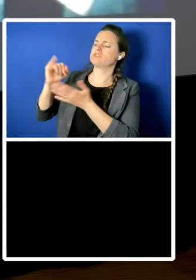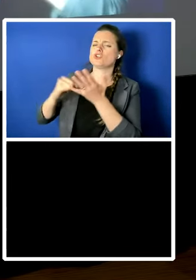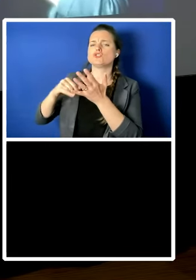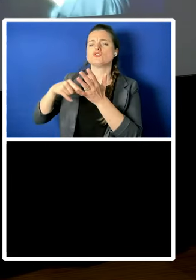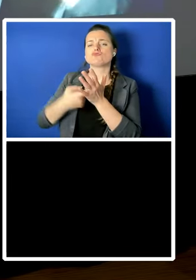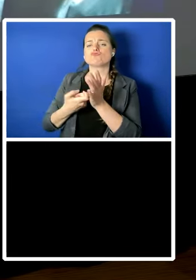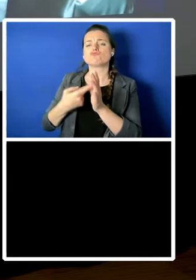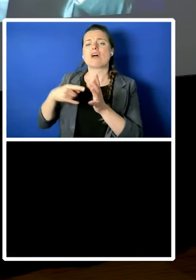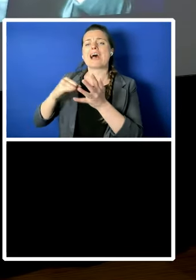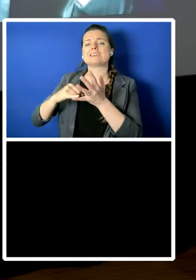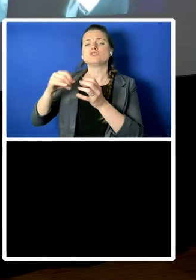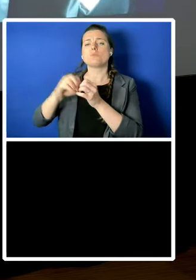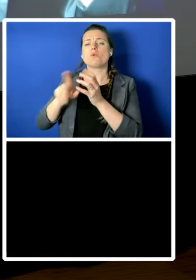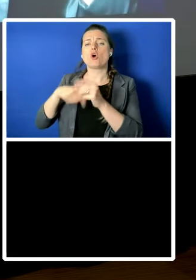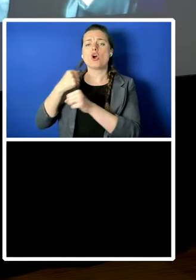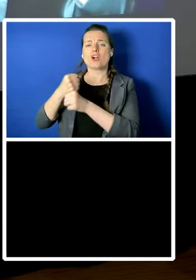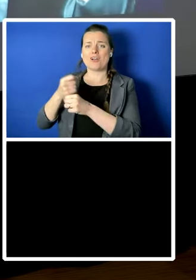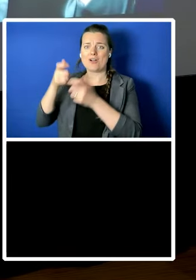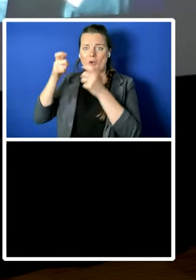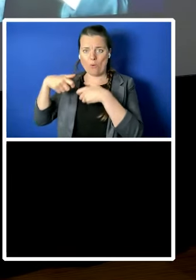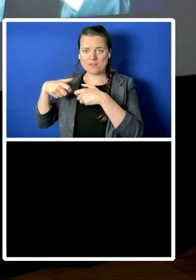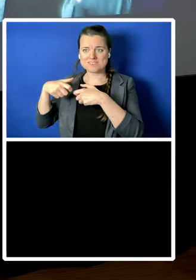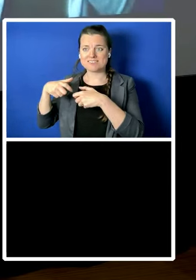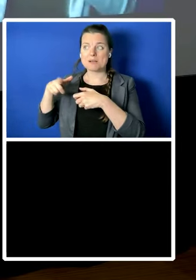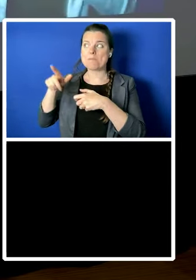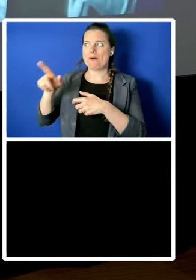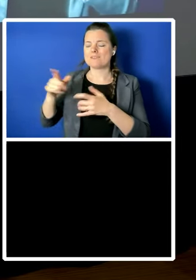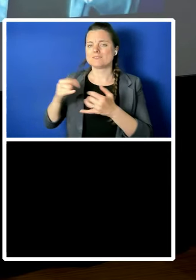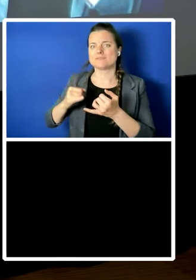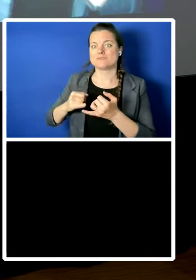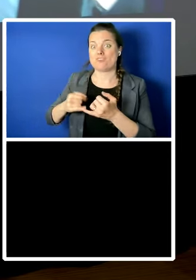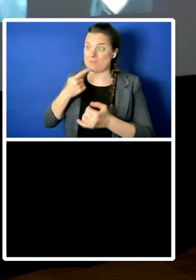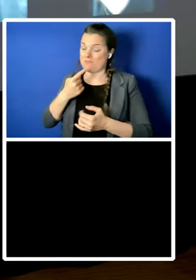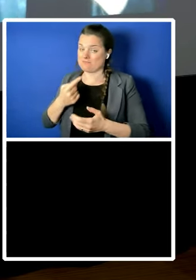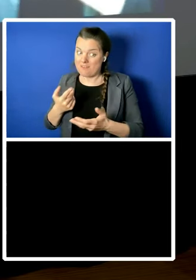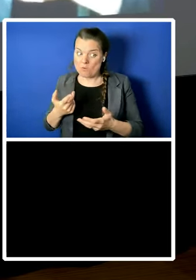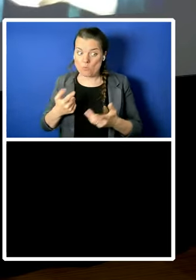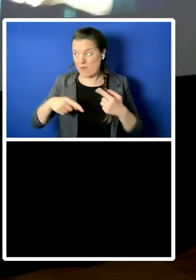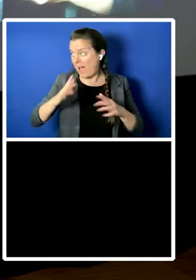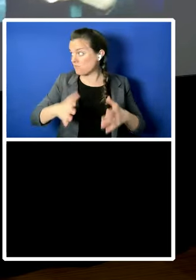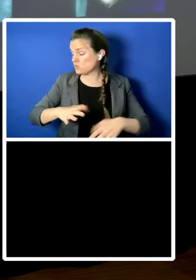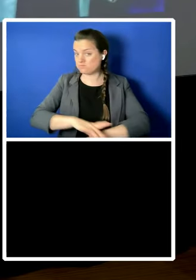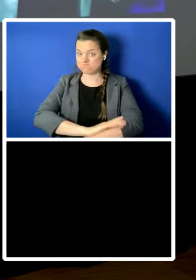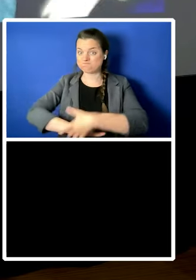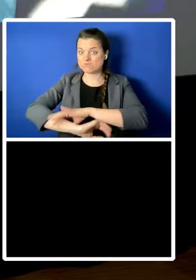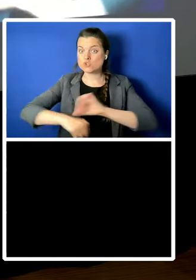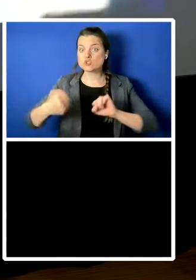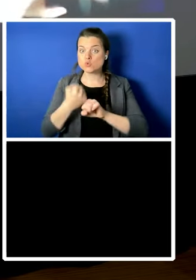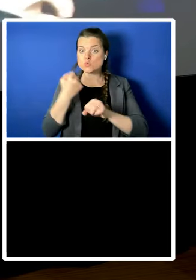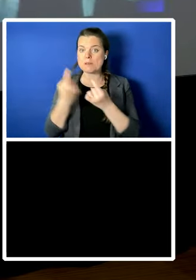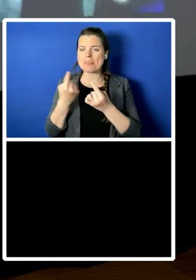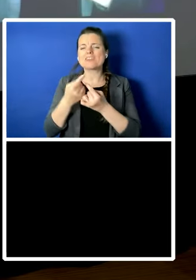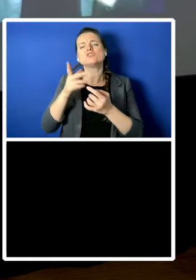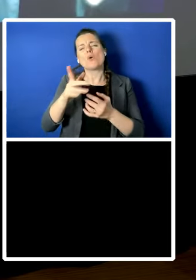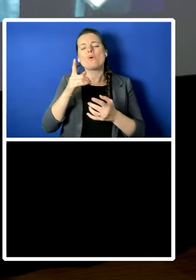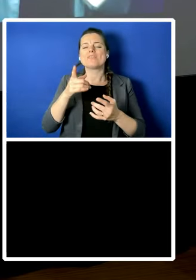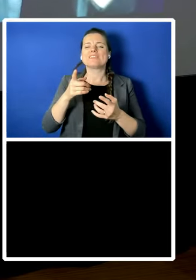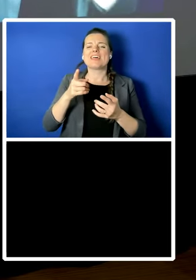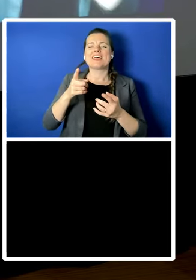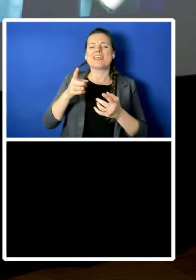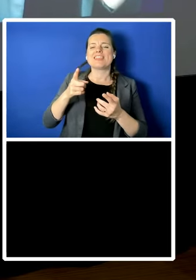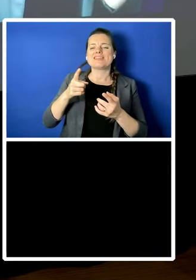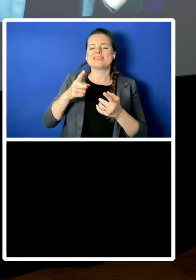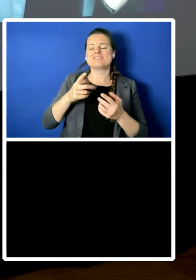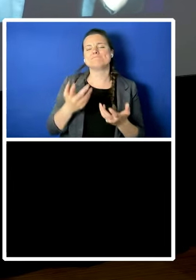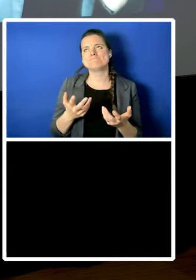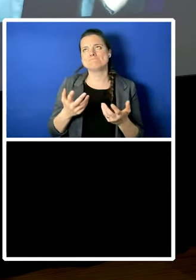positive obligations to do something about climate emergency they are you know pulling up i think they're pulling up the drawbridge but